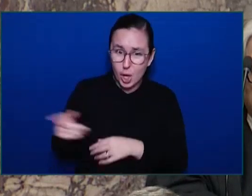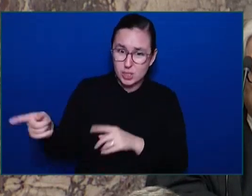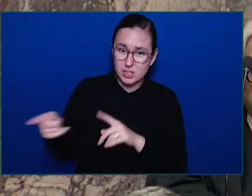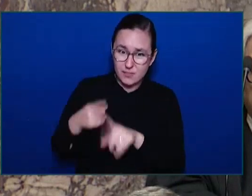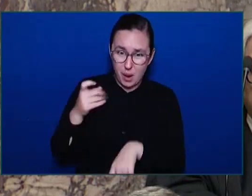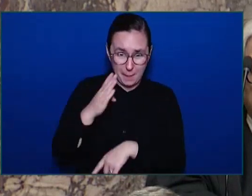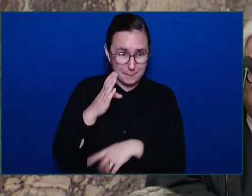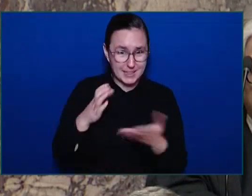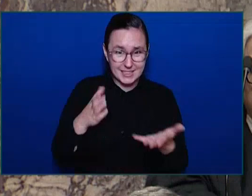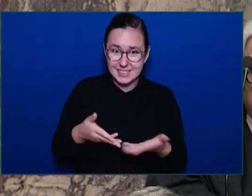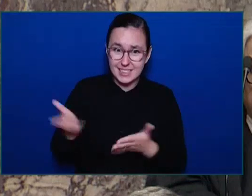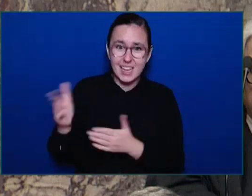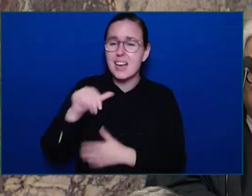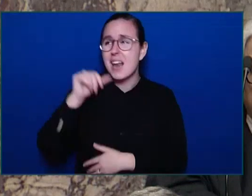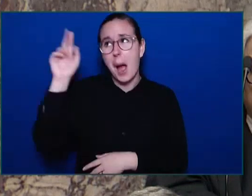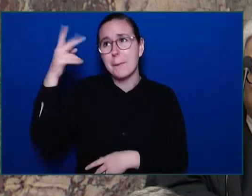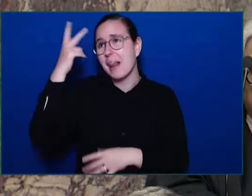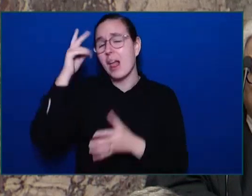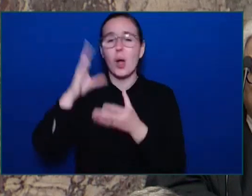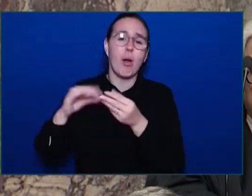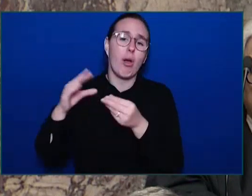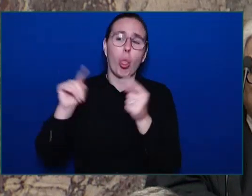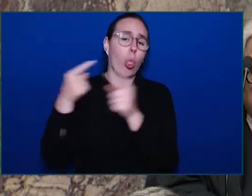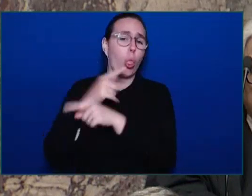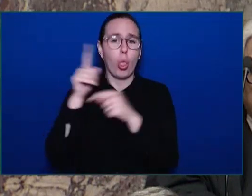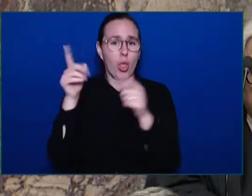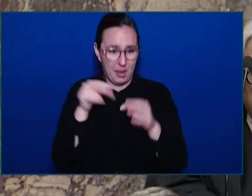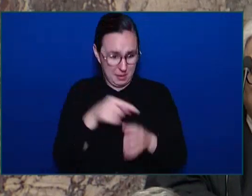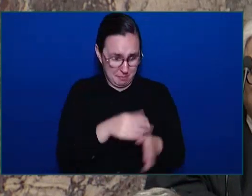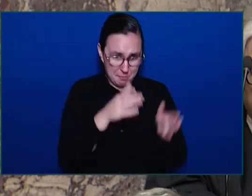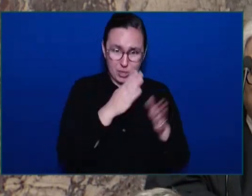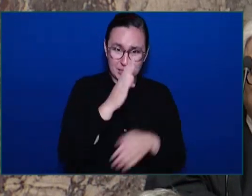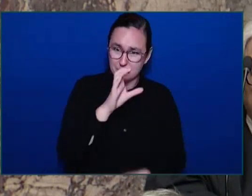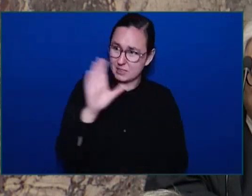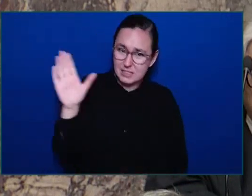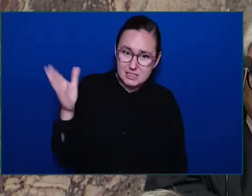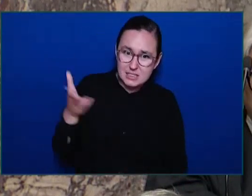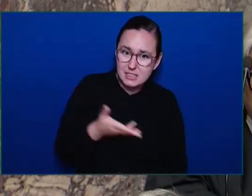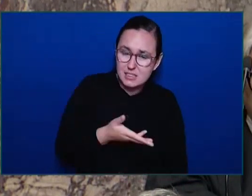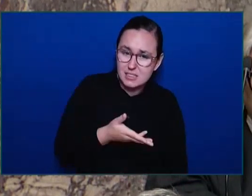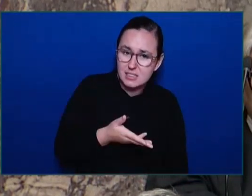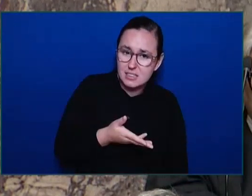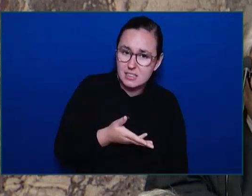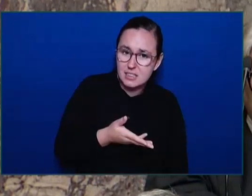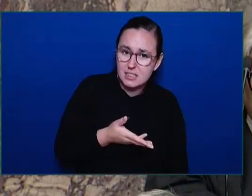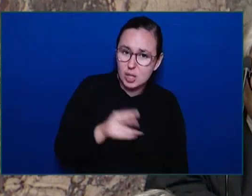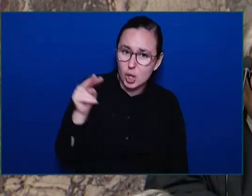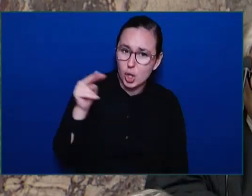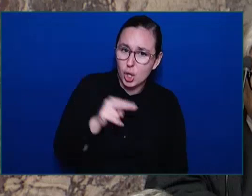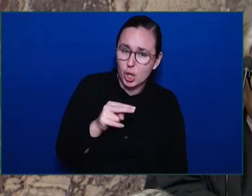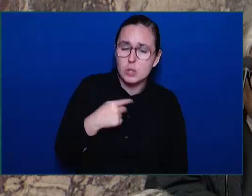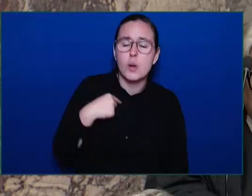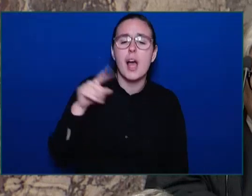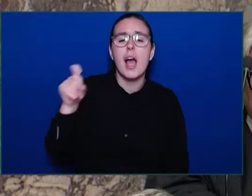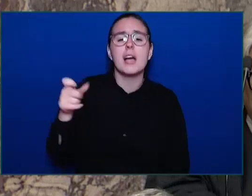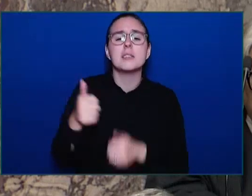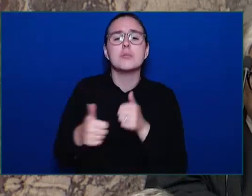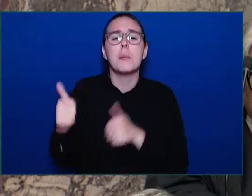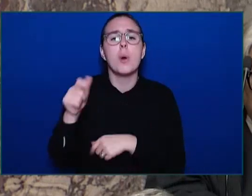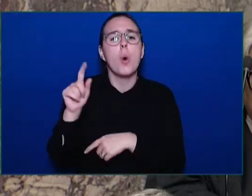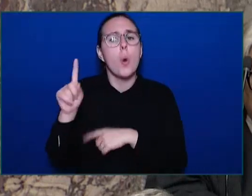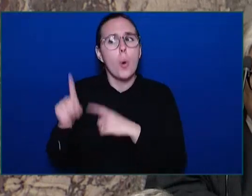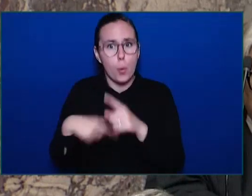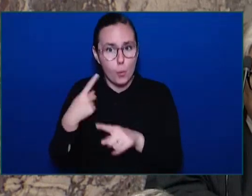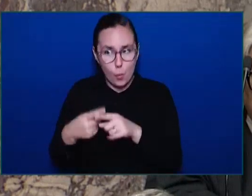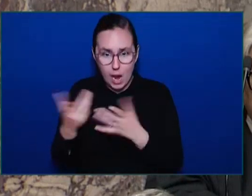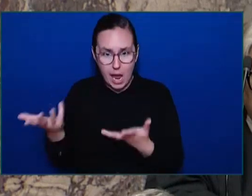question is to the Premier. When will the Premier put the rights of victims and communities ahead of offenders who